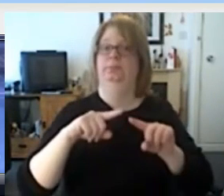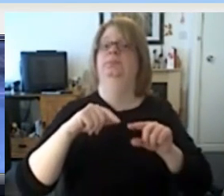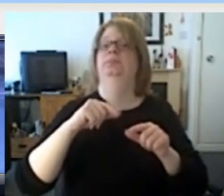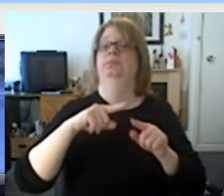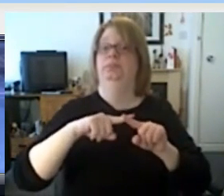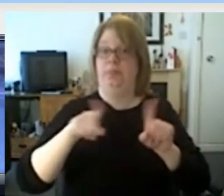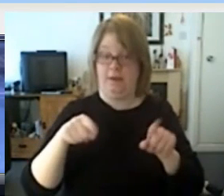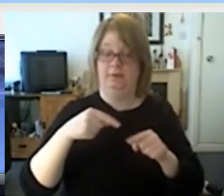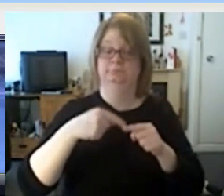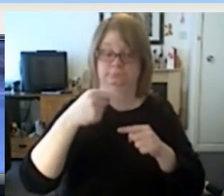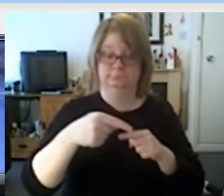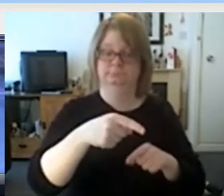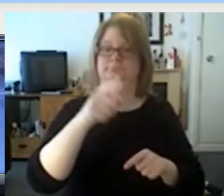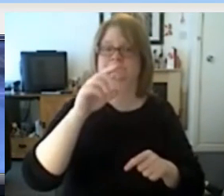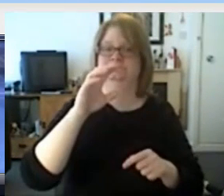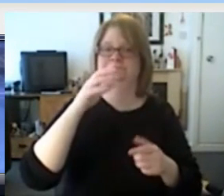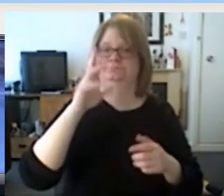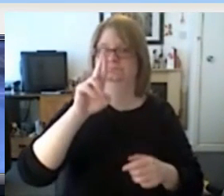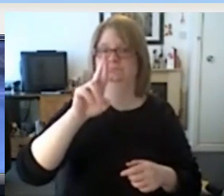Oh.